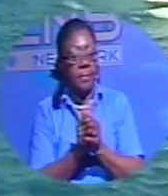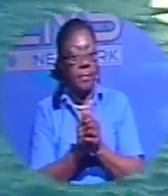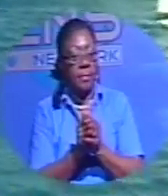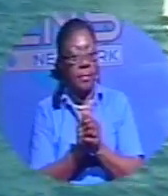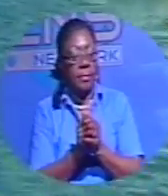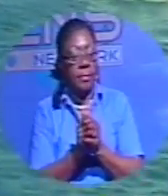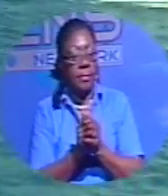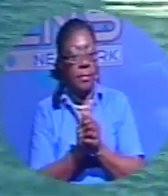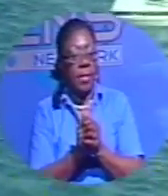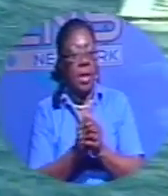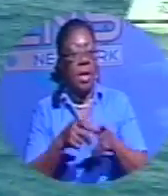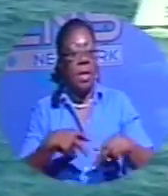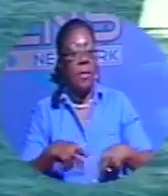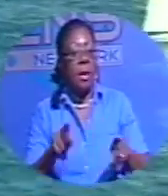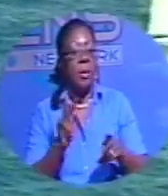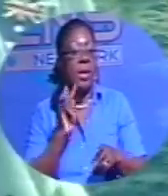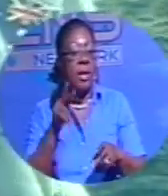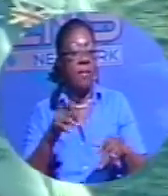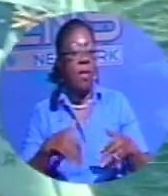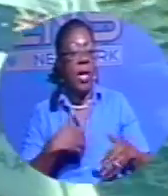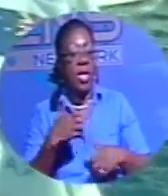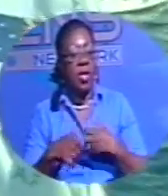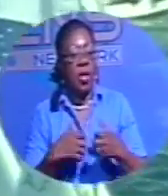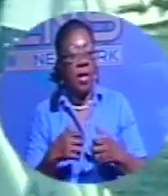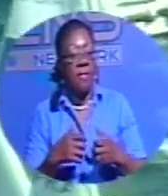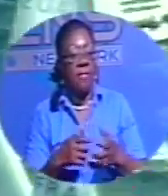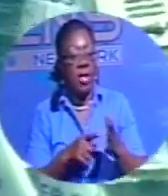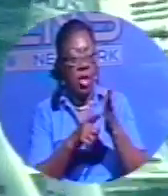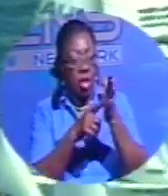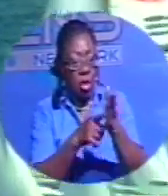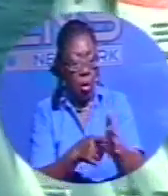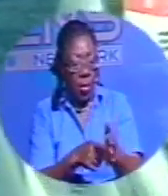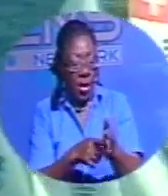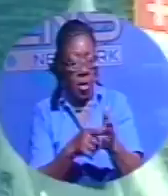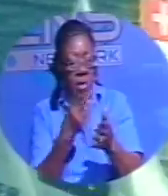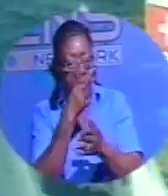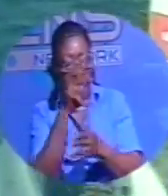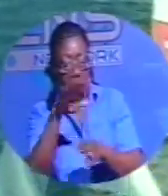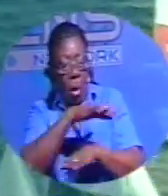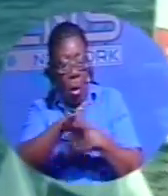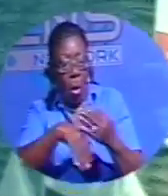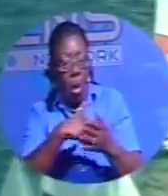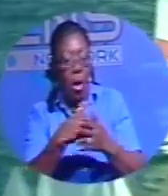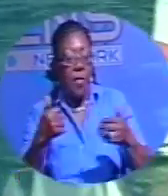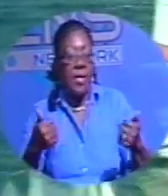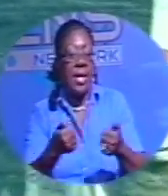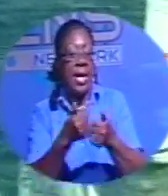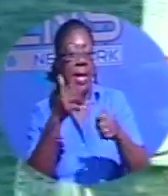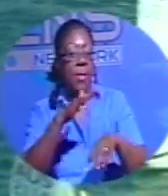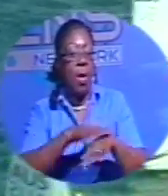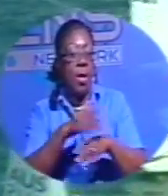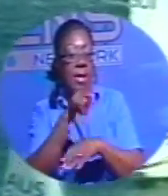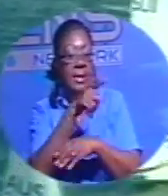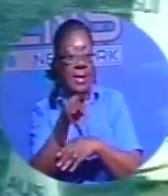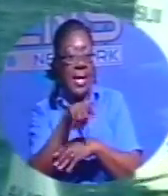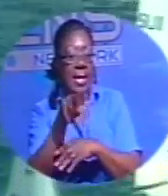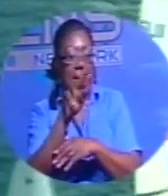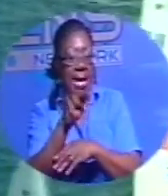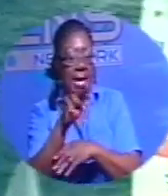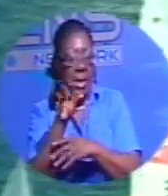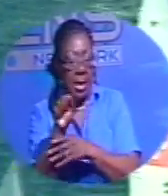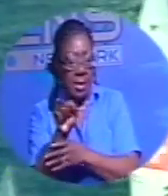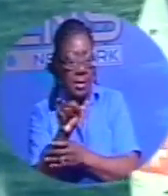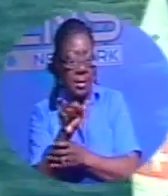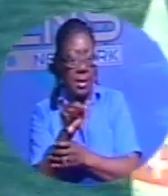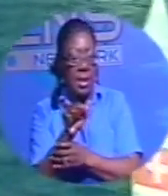past, end quote. The public will therefore enjoy full exposure to the Summer Games, including events that are of particular interest, where regional athletes, inclusive